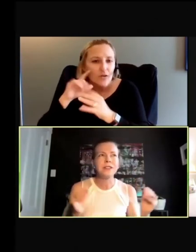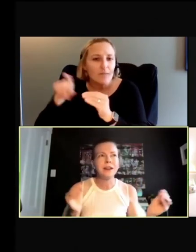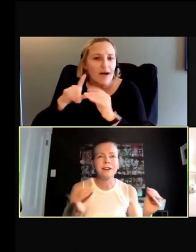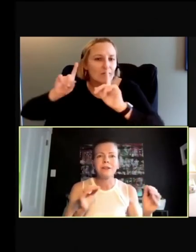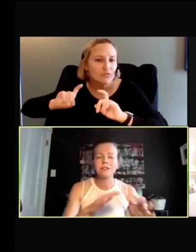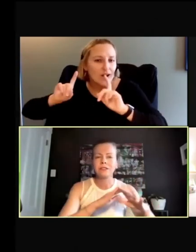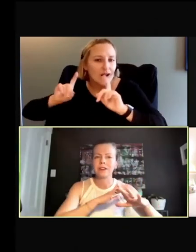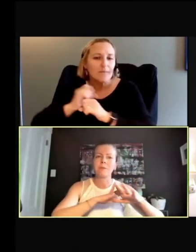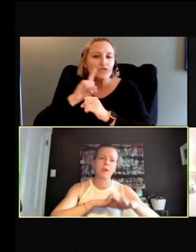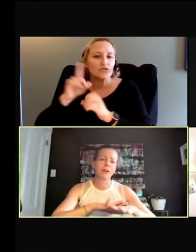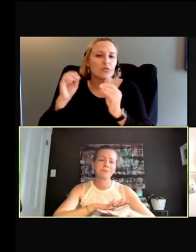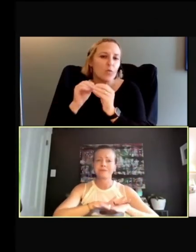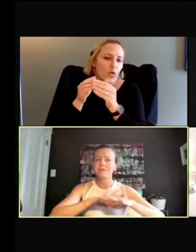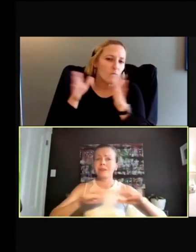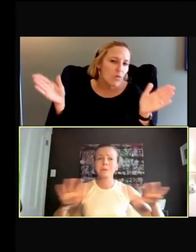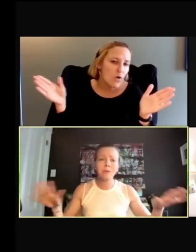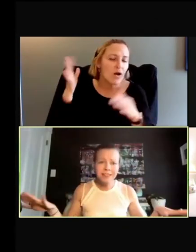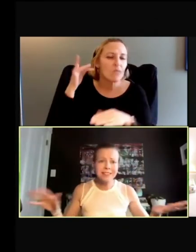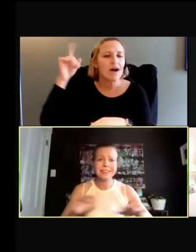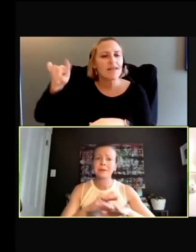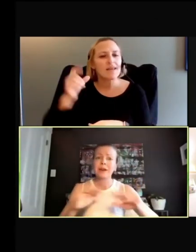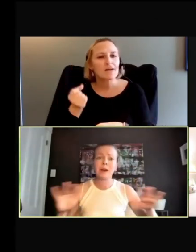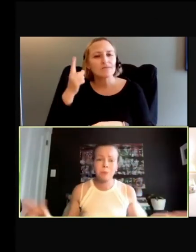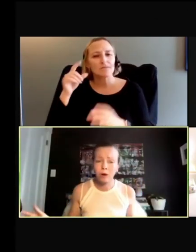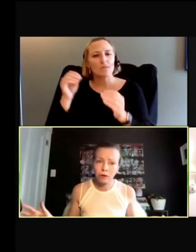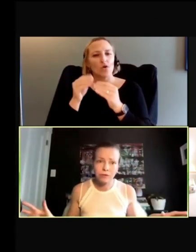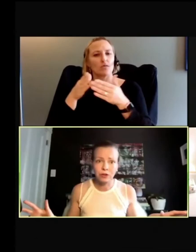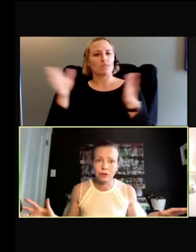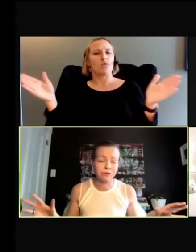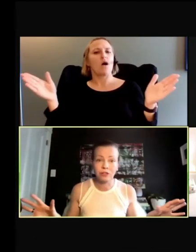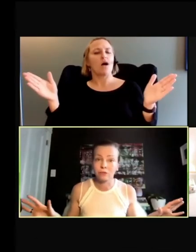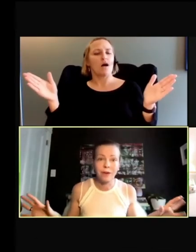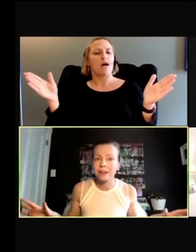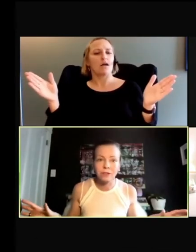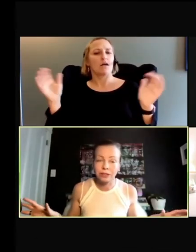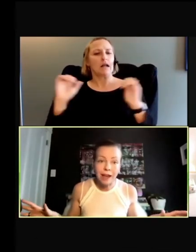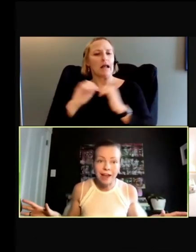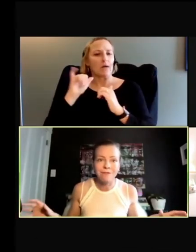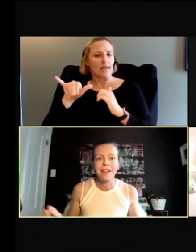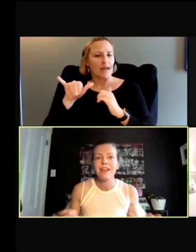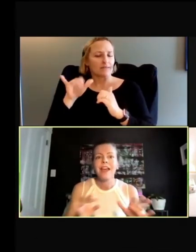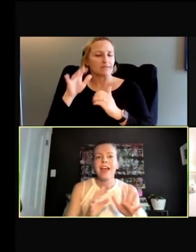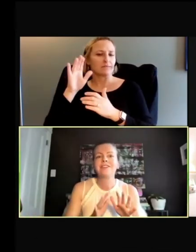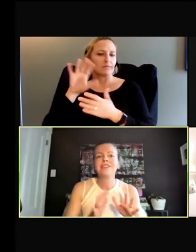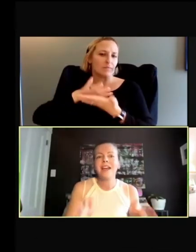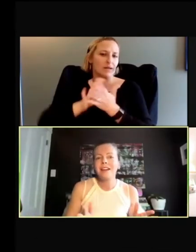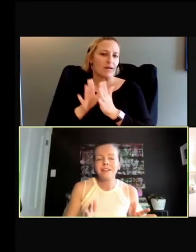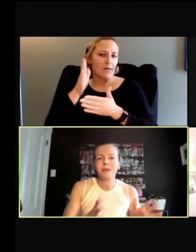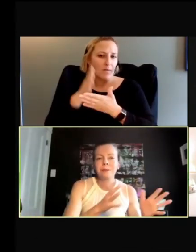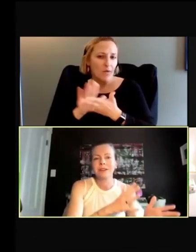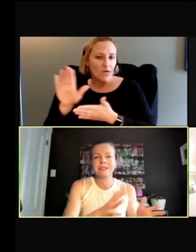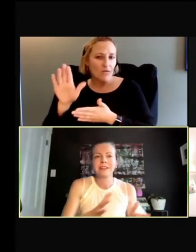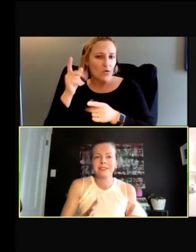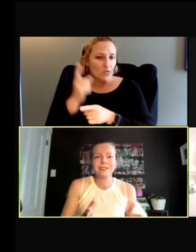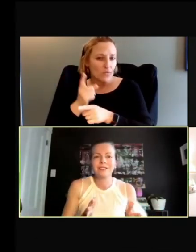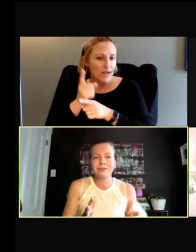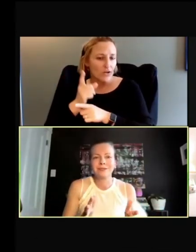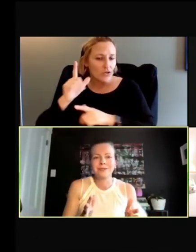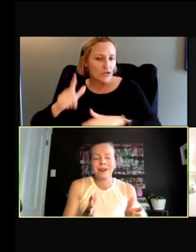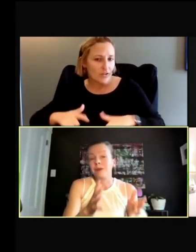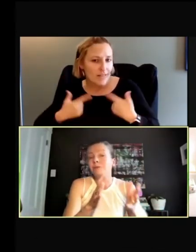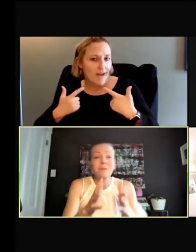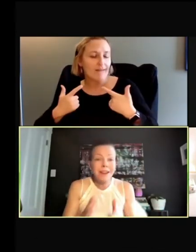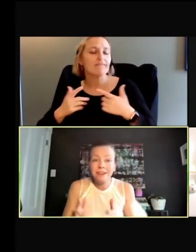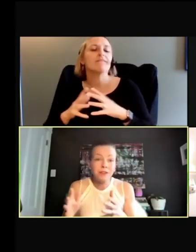understanding research in a more broad sense about how it's part of your regular life, and then you can build into